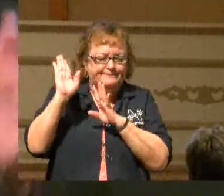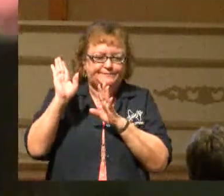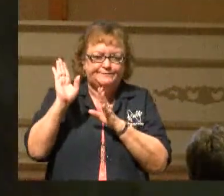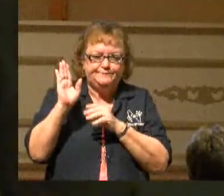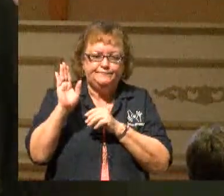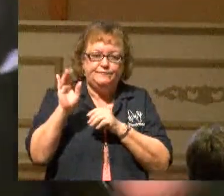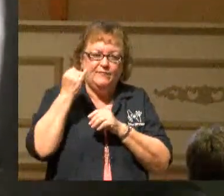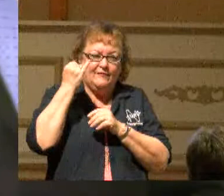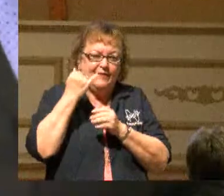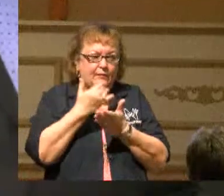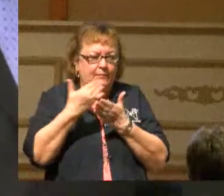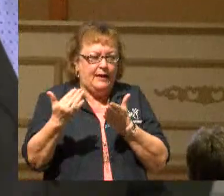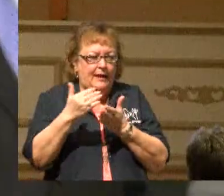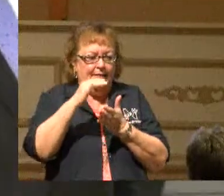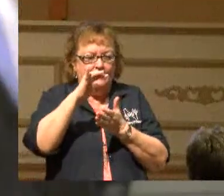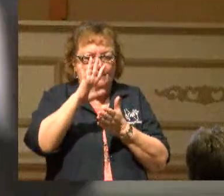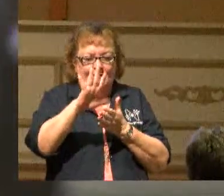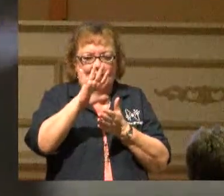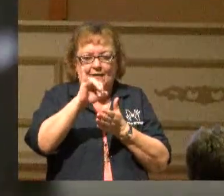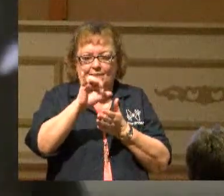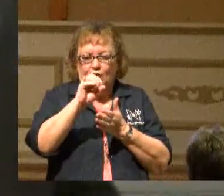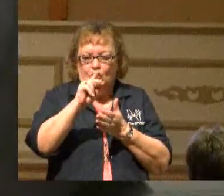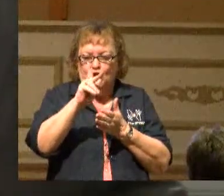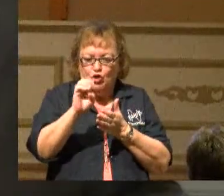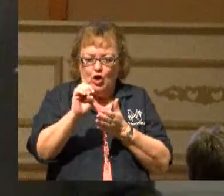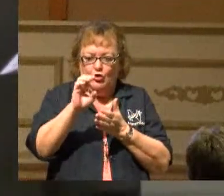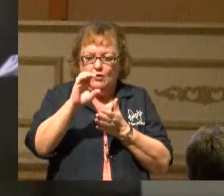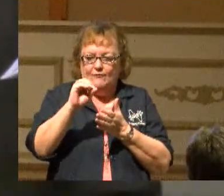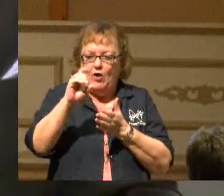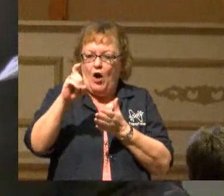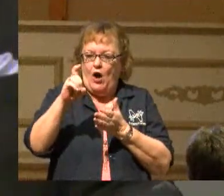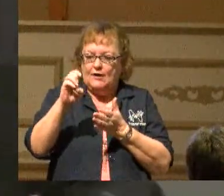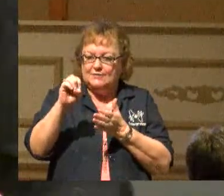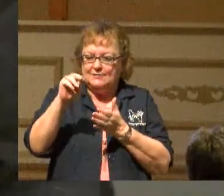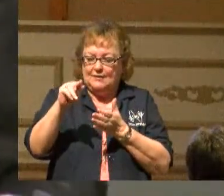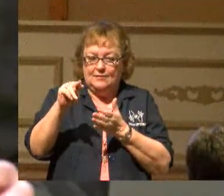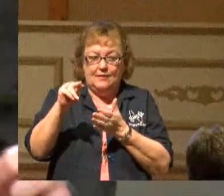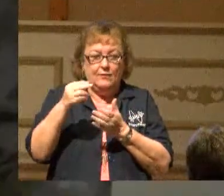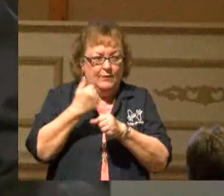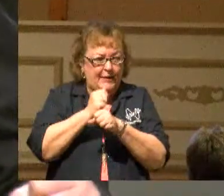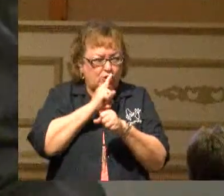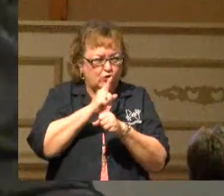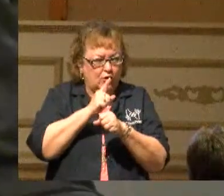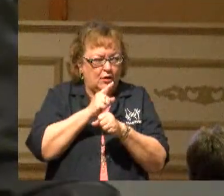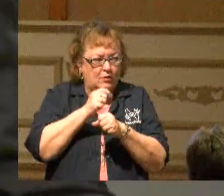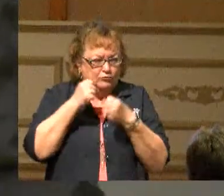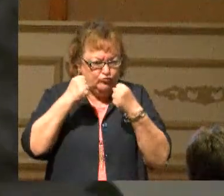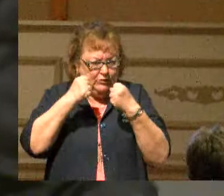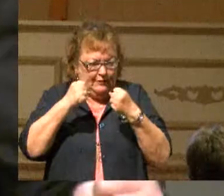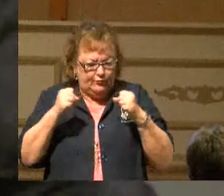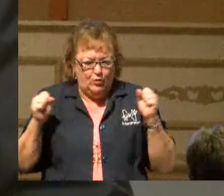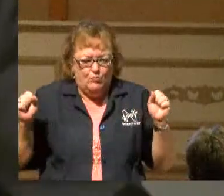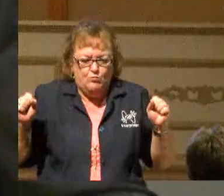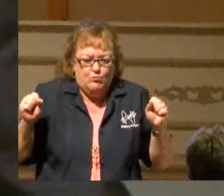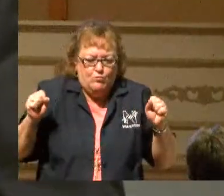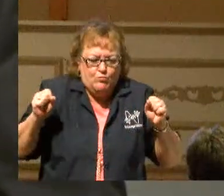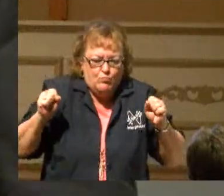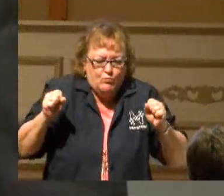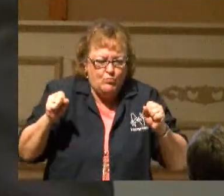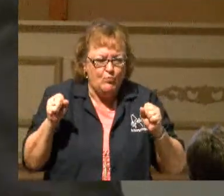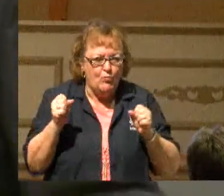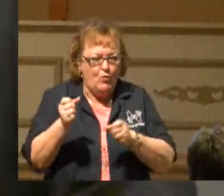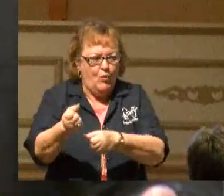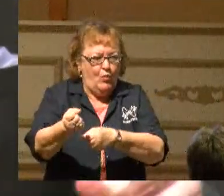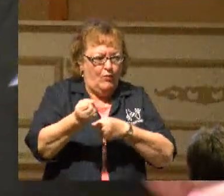If they were buying five yoke of oxen, they want to be sure that these oxen are going to be able to pull the plow together and work together.